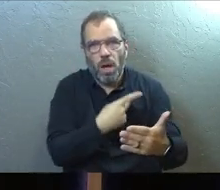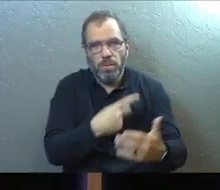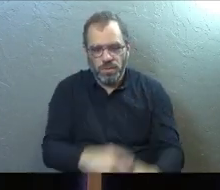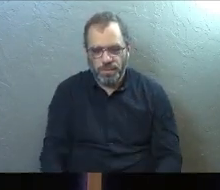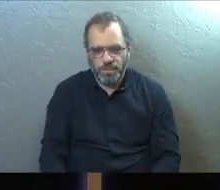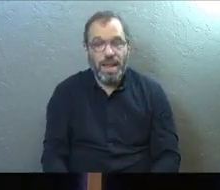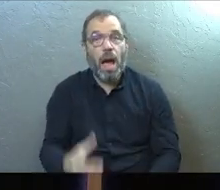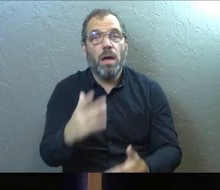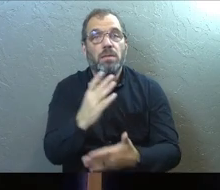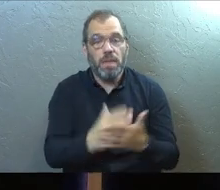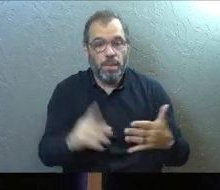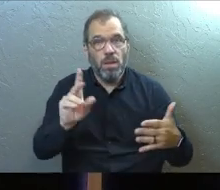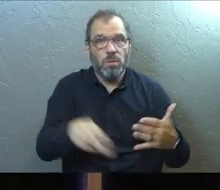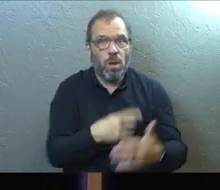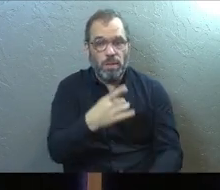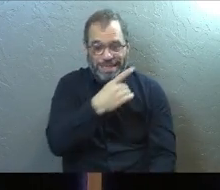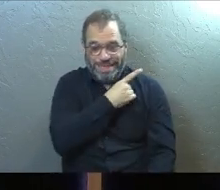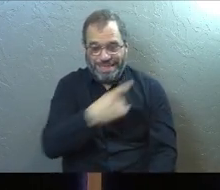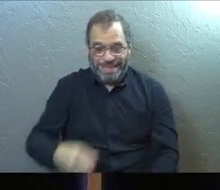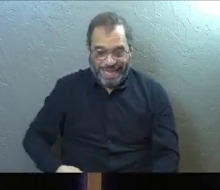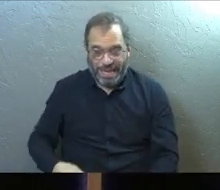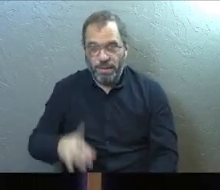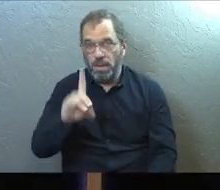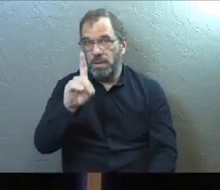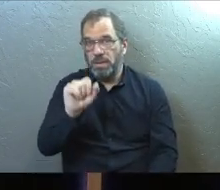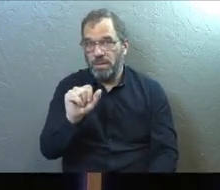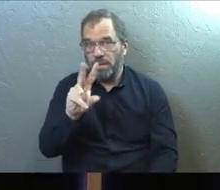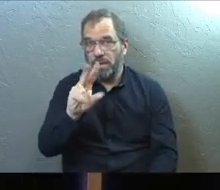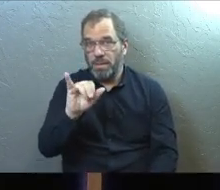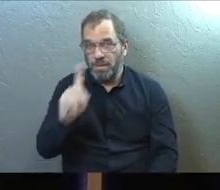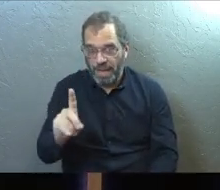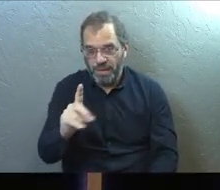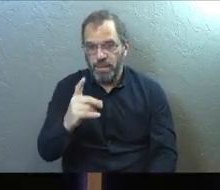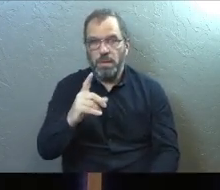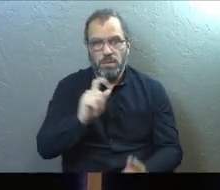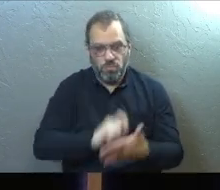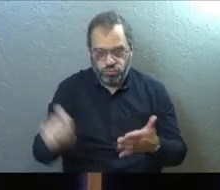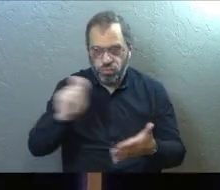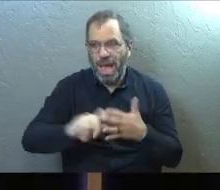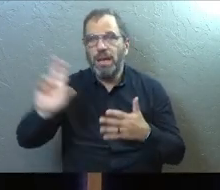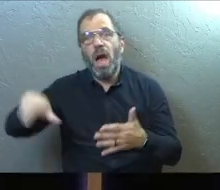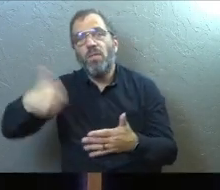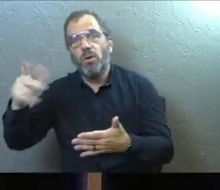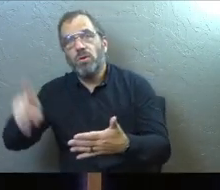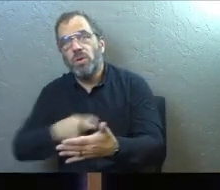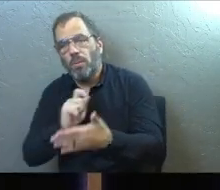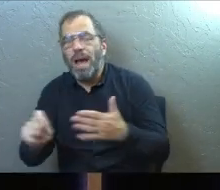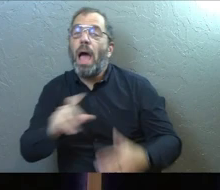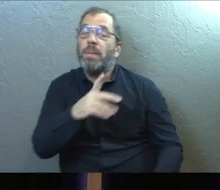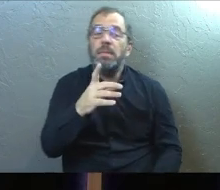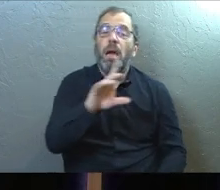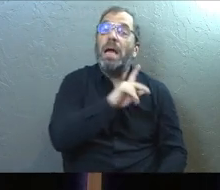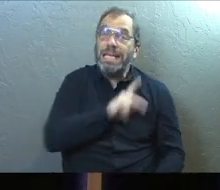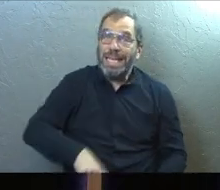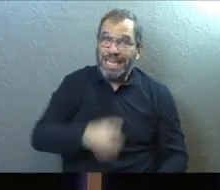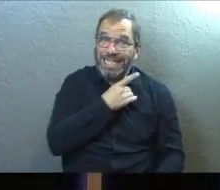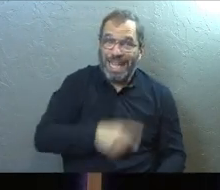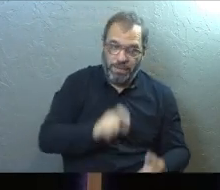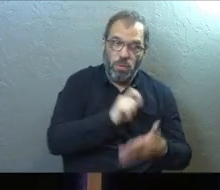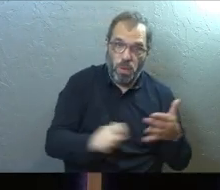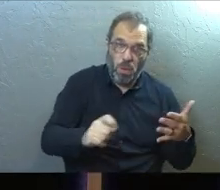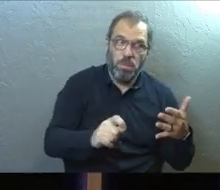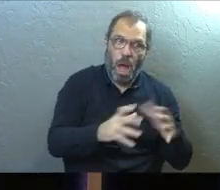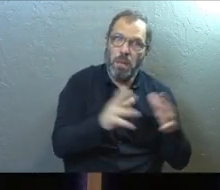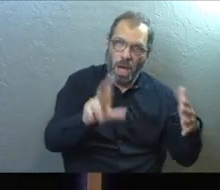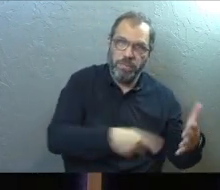I'm going to take us through some of those Psalms. David wrote about it extensively. Some of the other Psalm writers. David's not the only person who wrote Psalms,